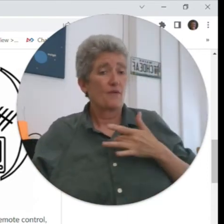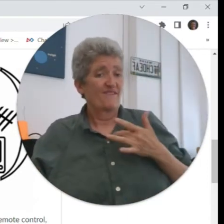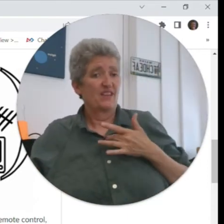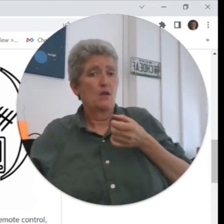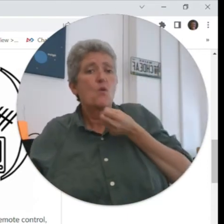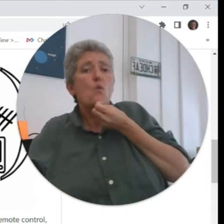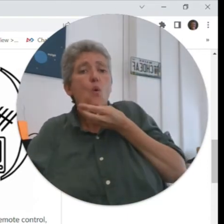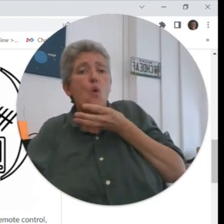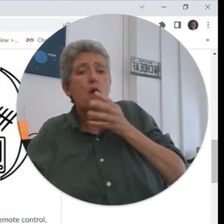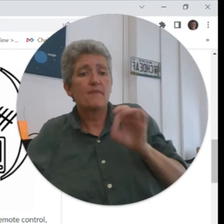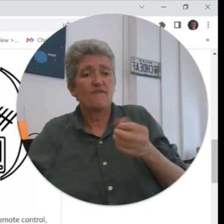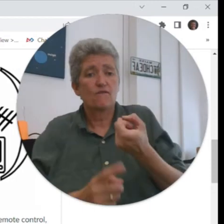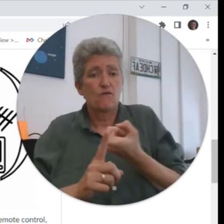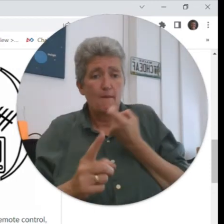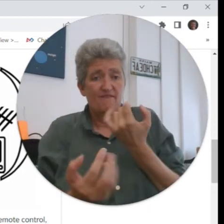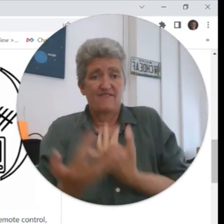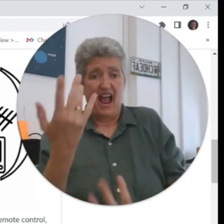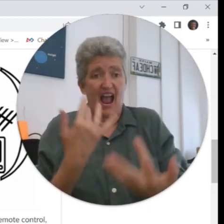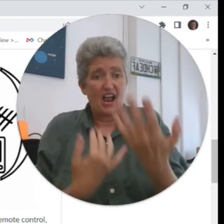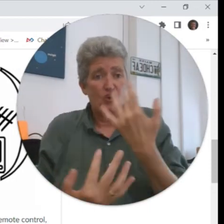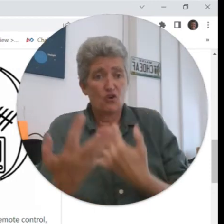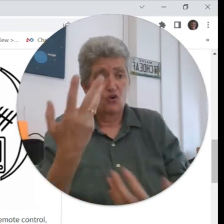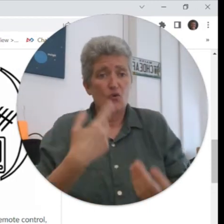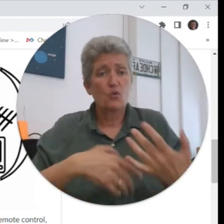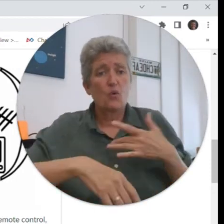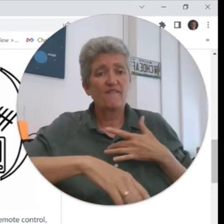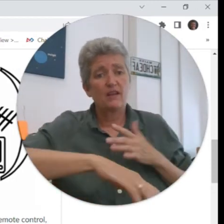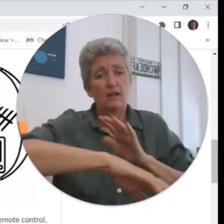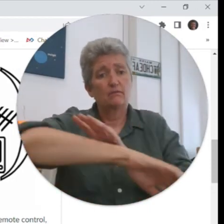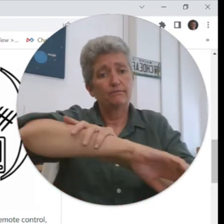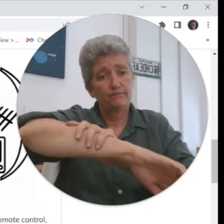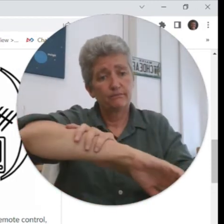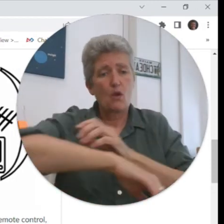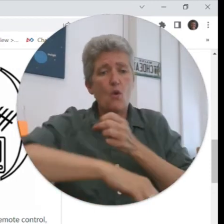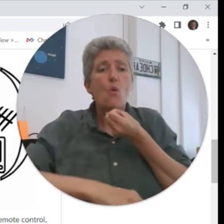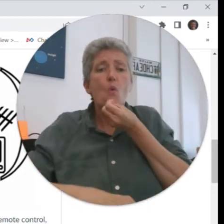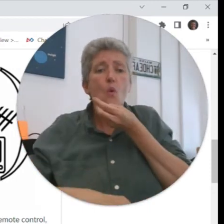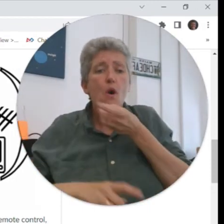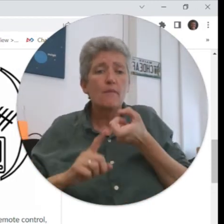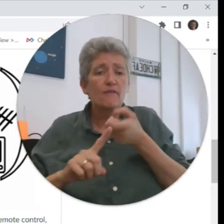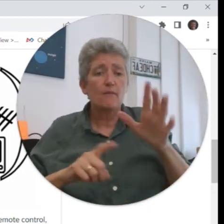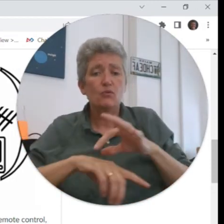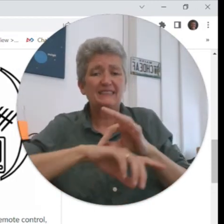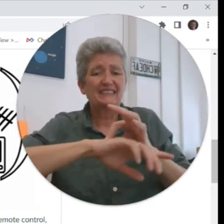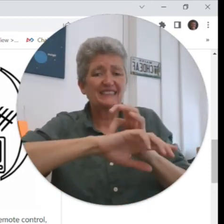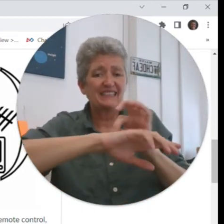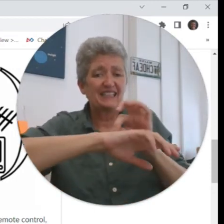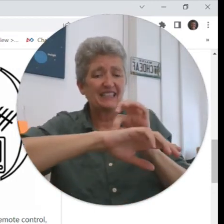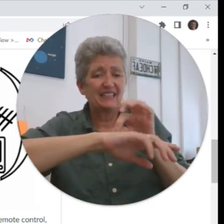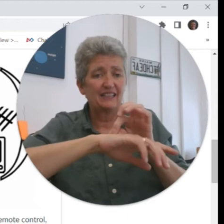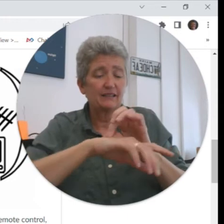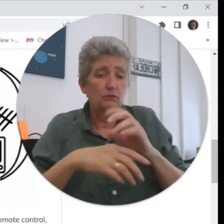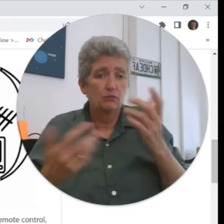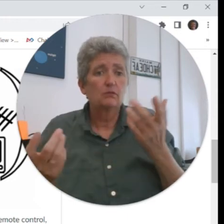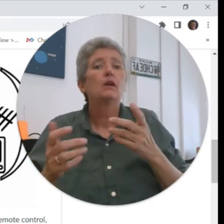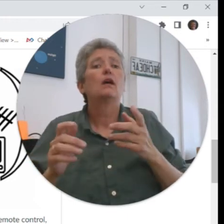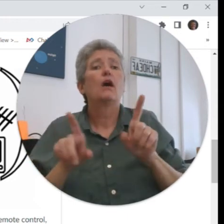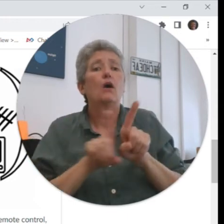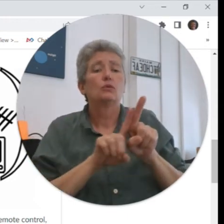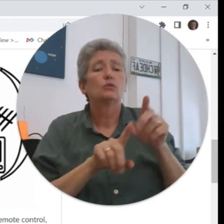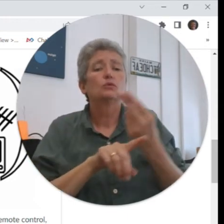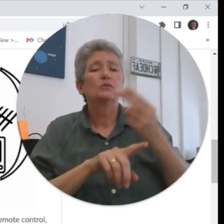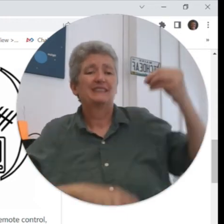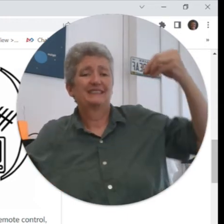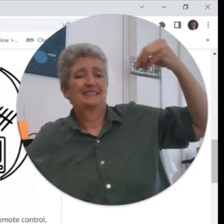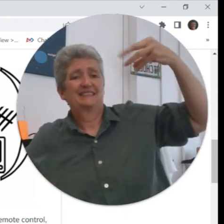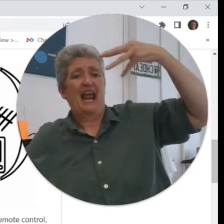you know like you use a TV remote or you see the warmth from a fire or the